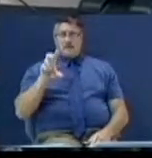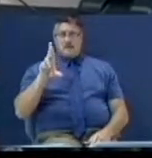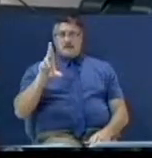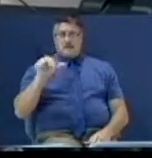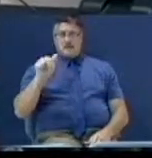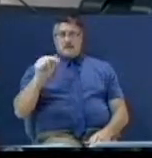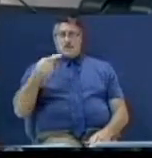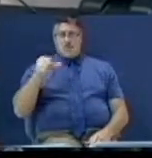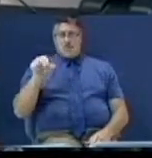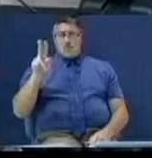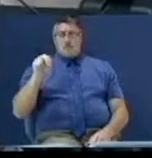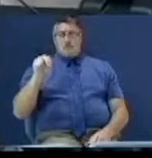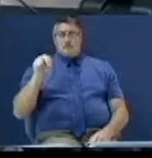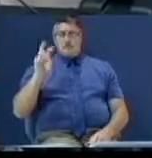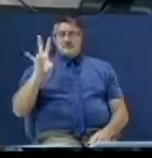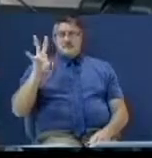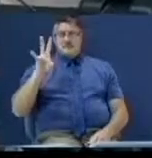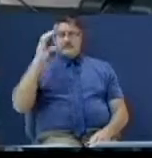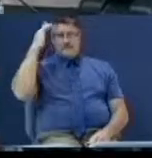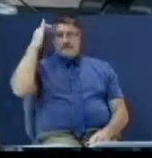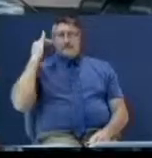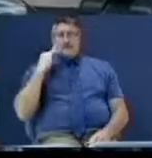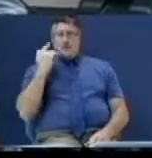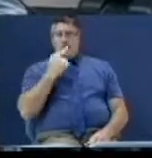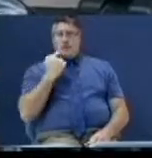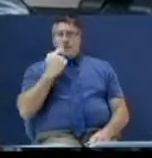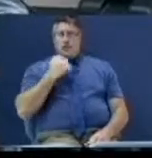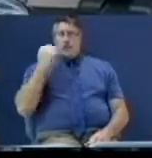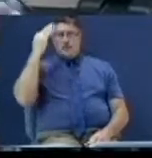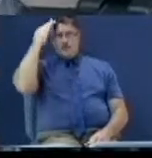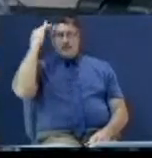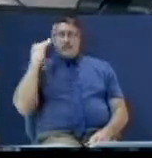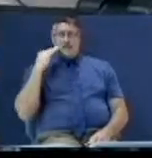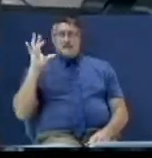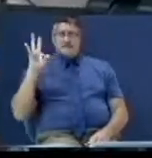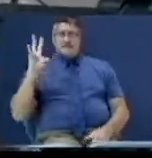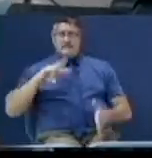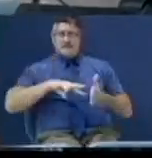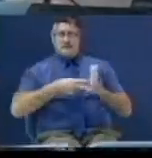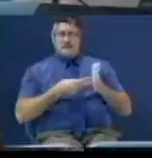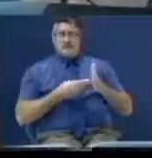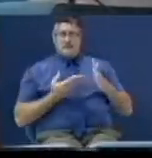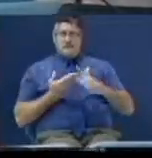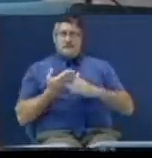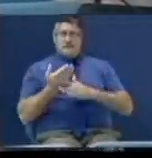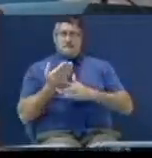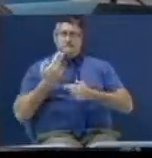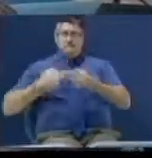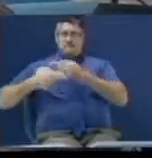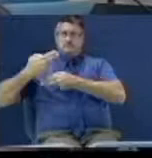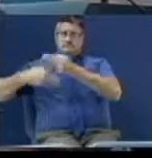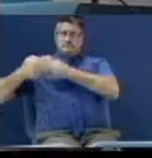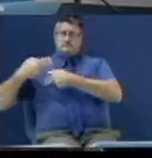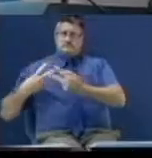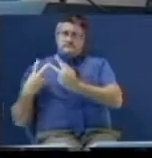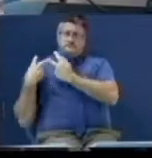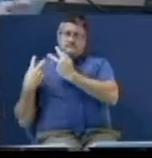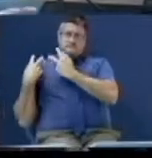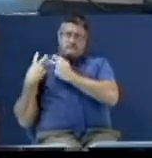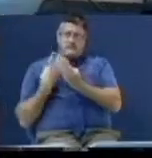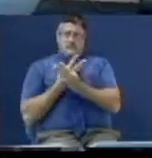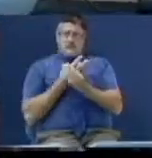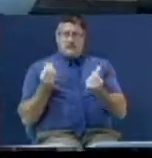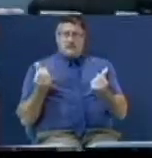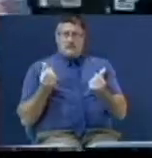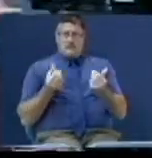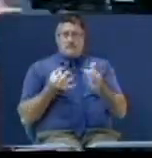having seven heads. By the way, you wanna know who those seven heads is? Just go through history. And I'll just give you a few of